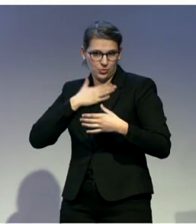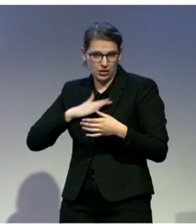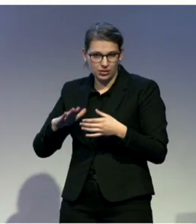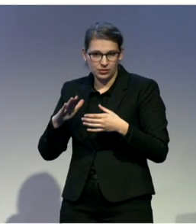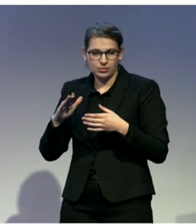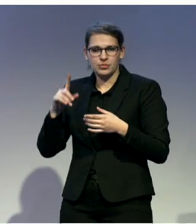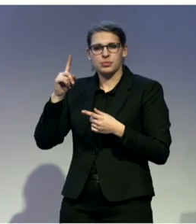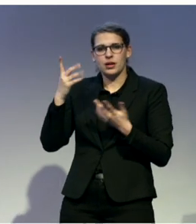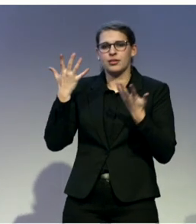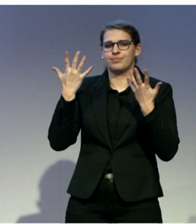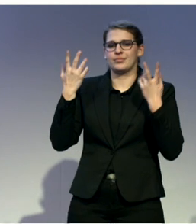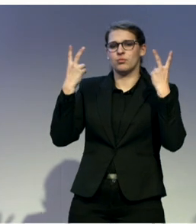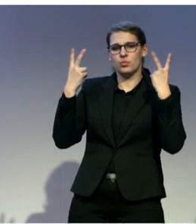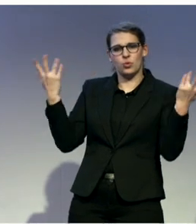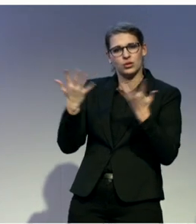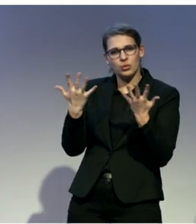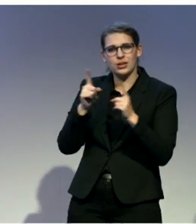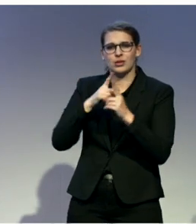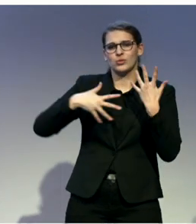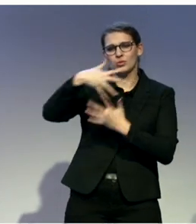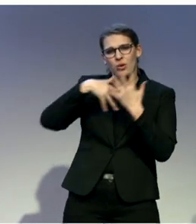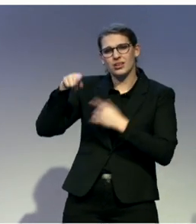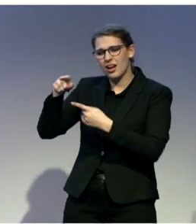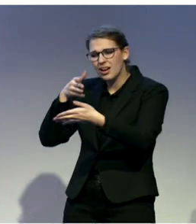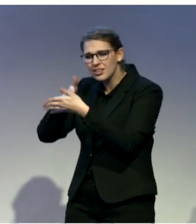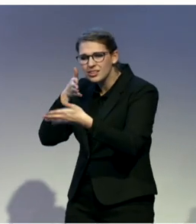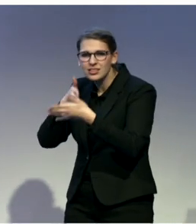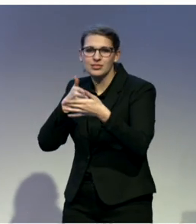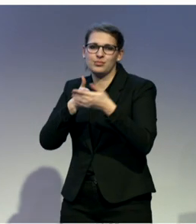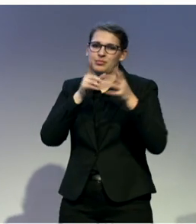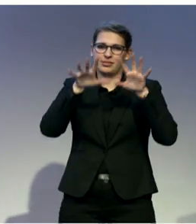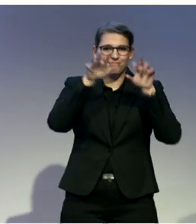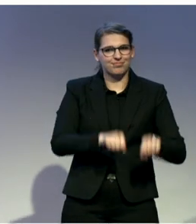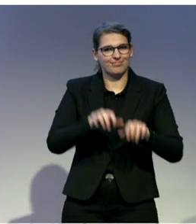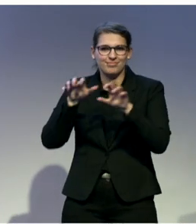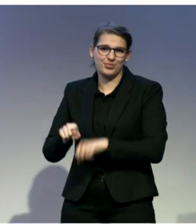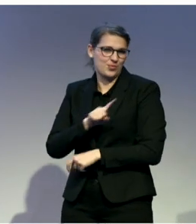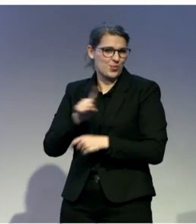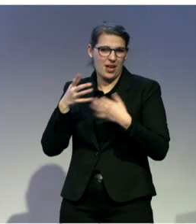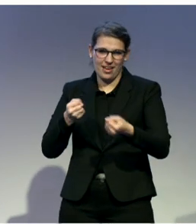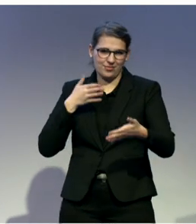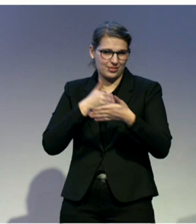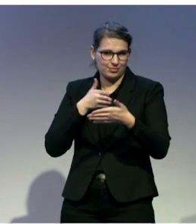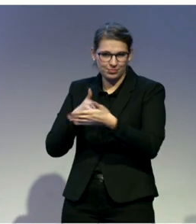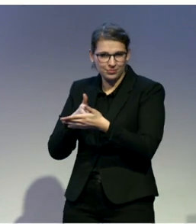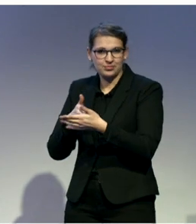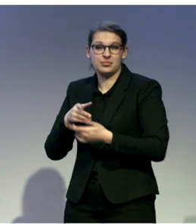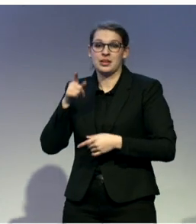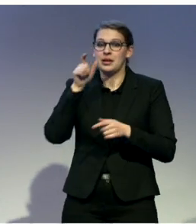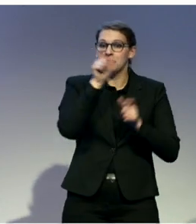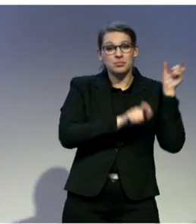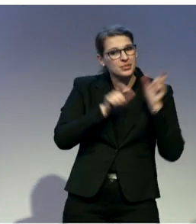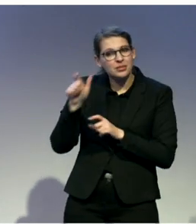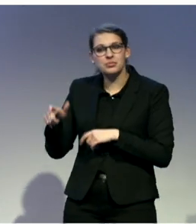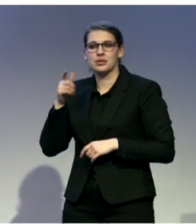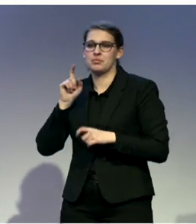employment sector as well. Anybody should be able to have access to employment, access to education, access to social circles, and